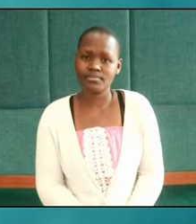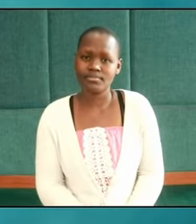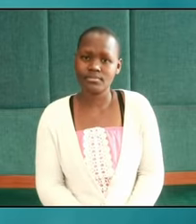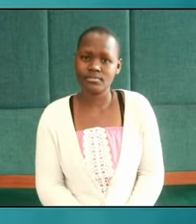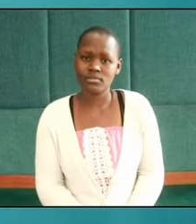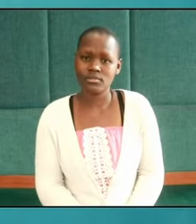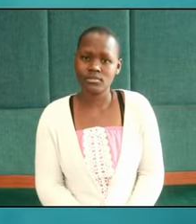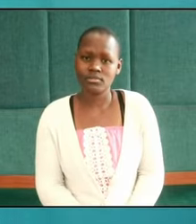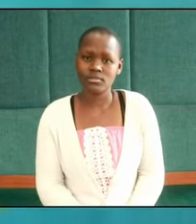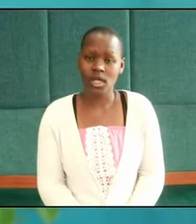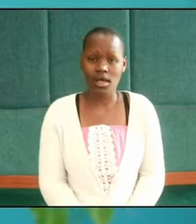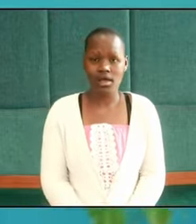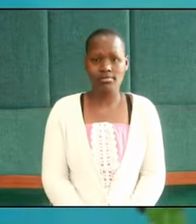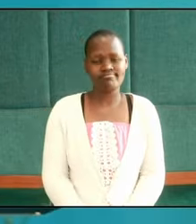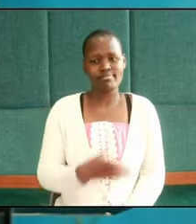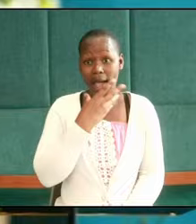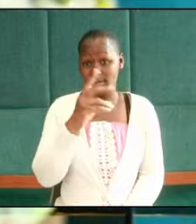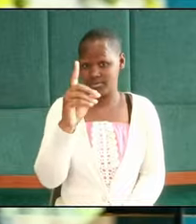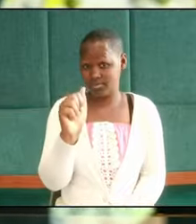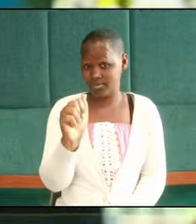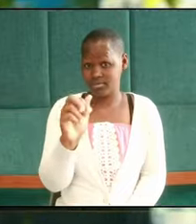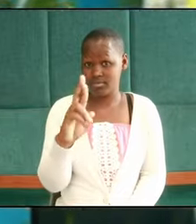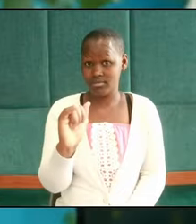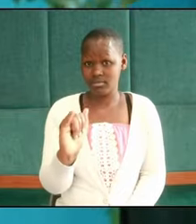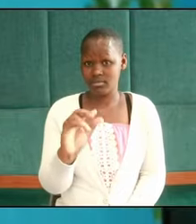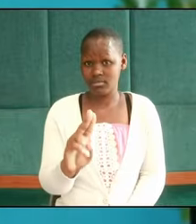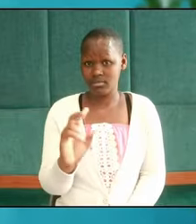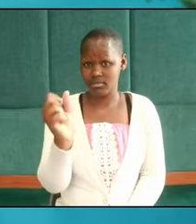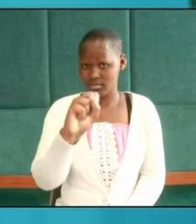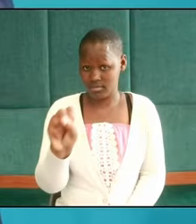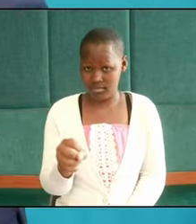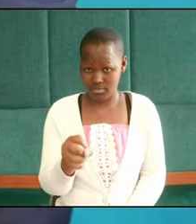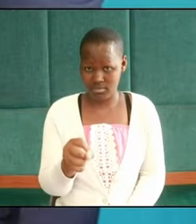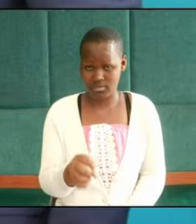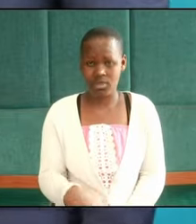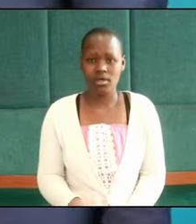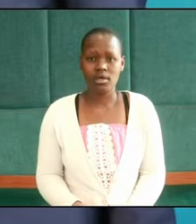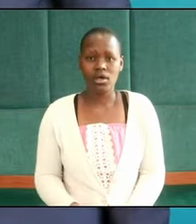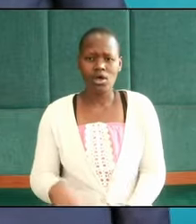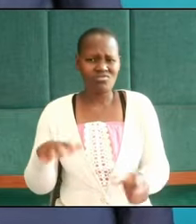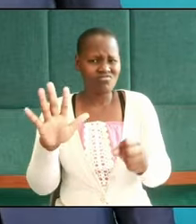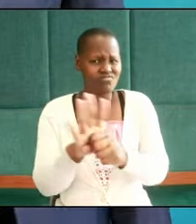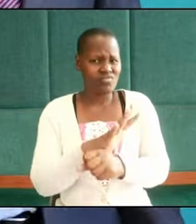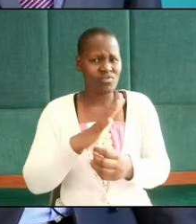Darius was flattened he was full by the praises